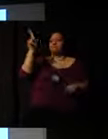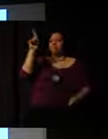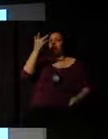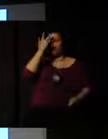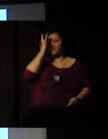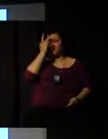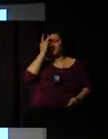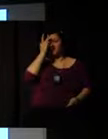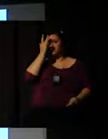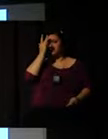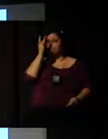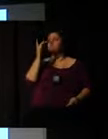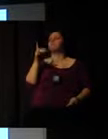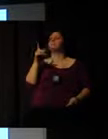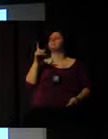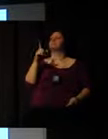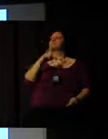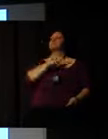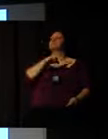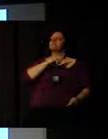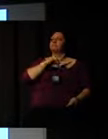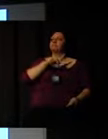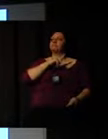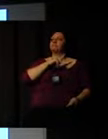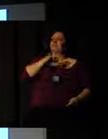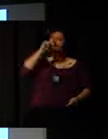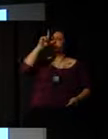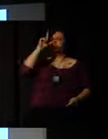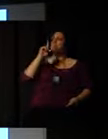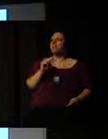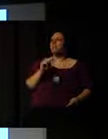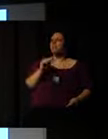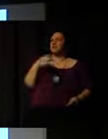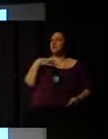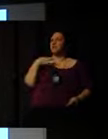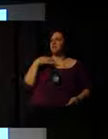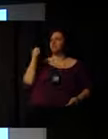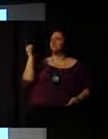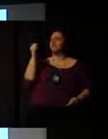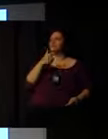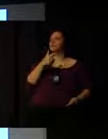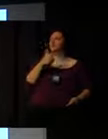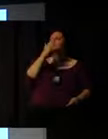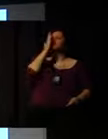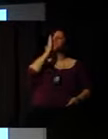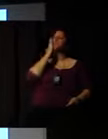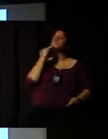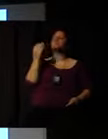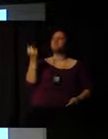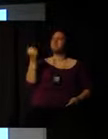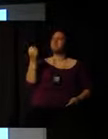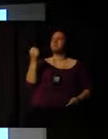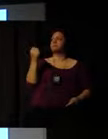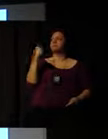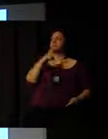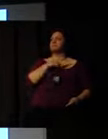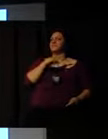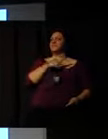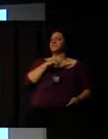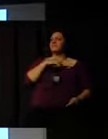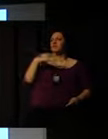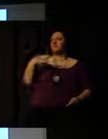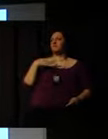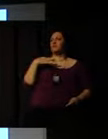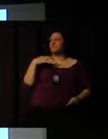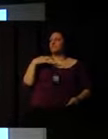than the national average, while the white and colored populations had volunteer rates higher than the national average of